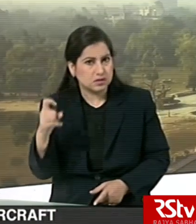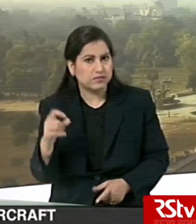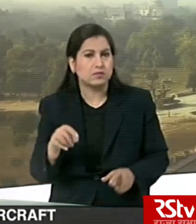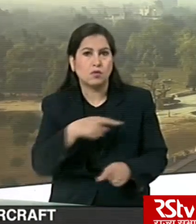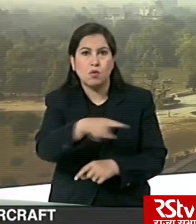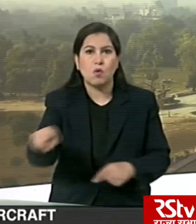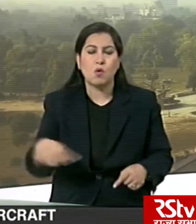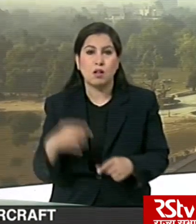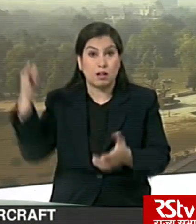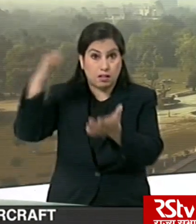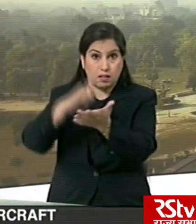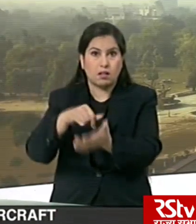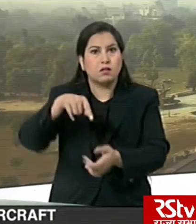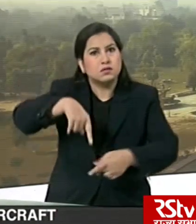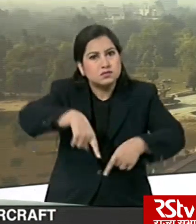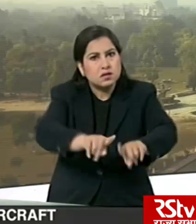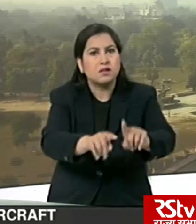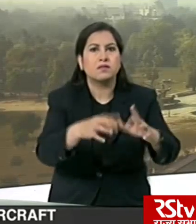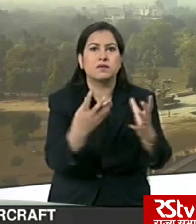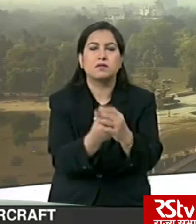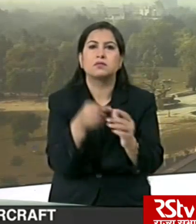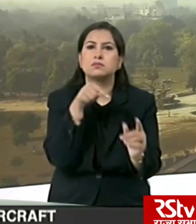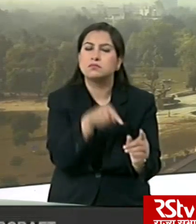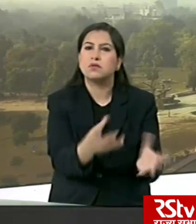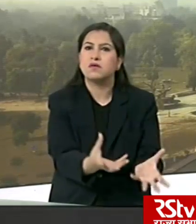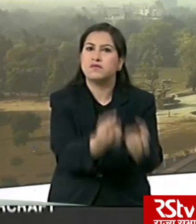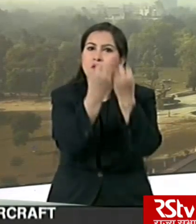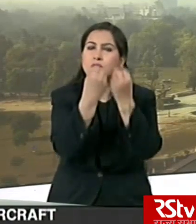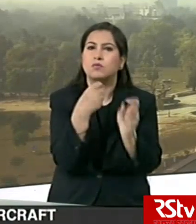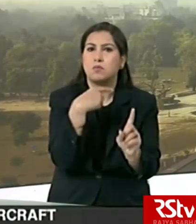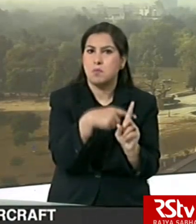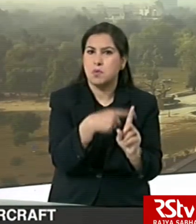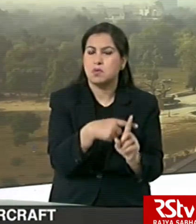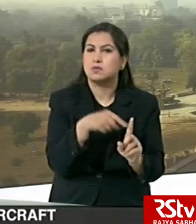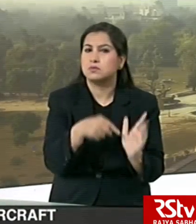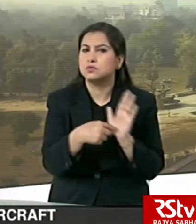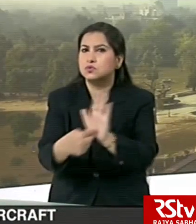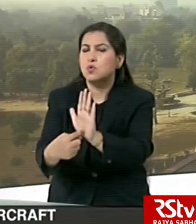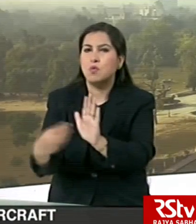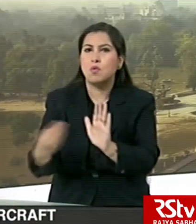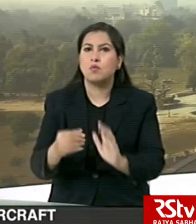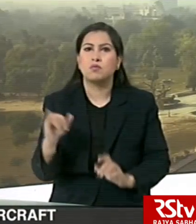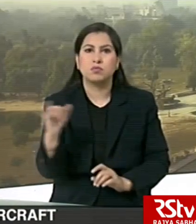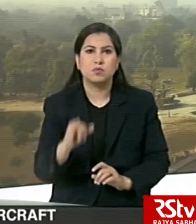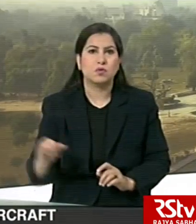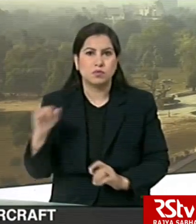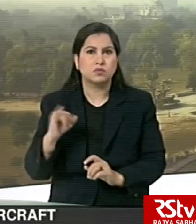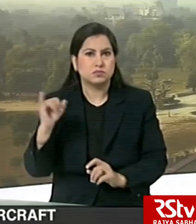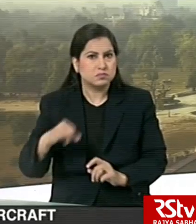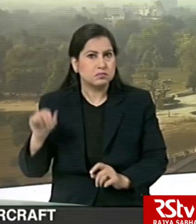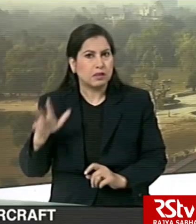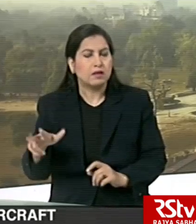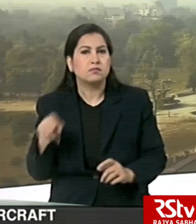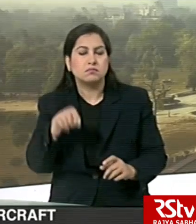all from the aircraft carrier itself, had tested and results showed at least 668 to be infected